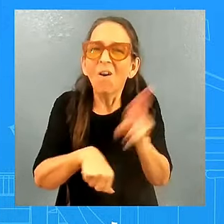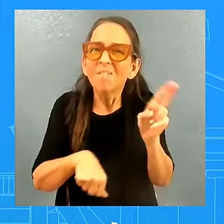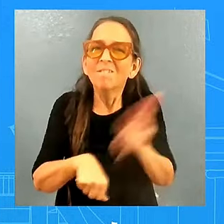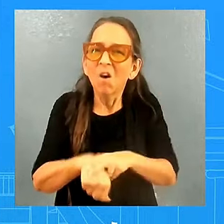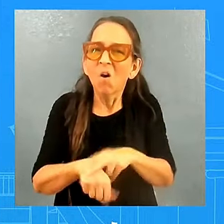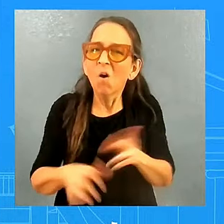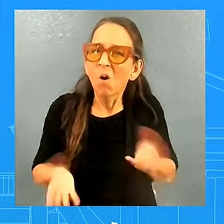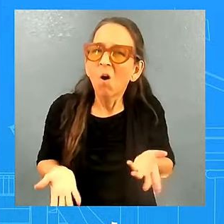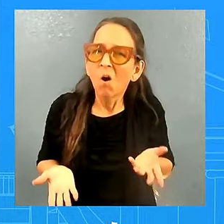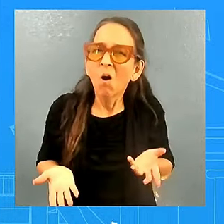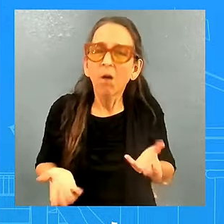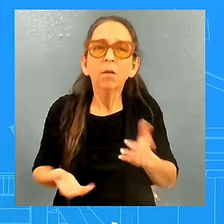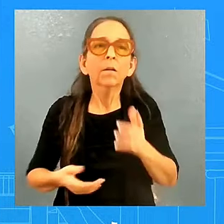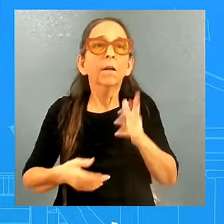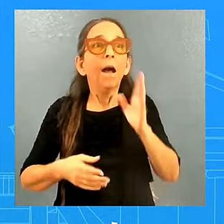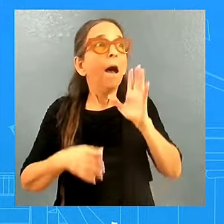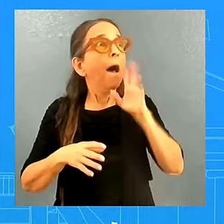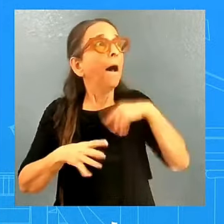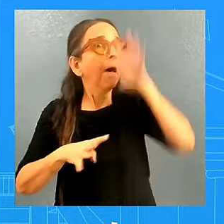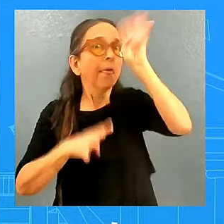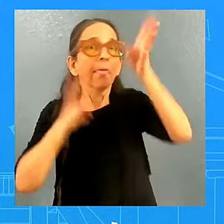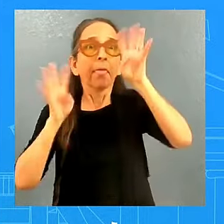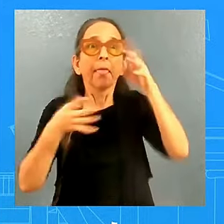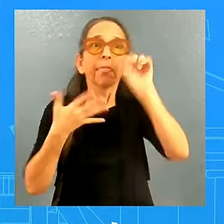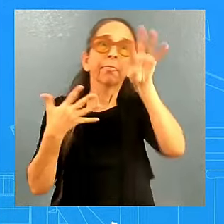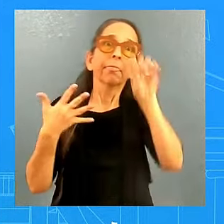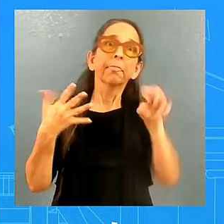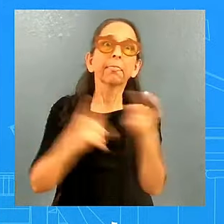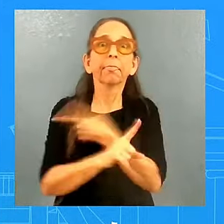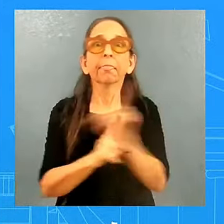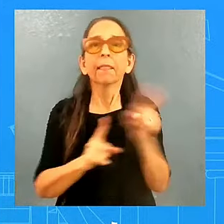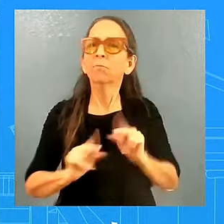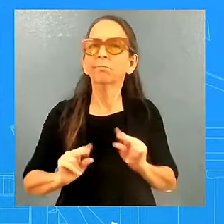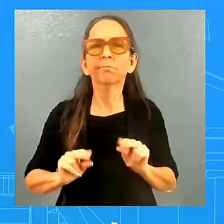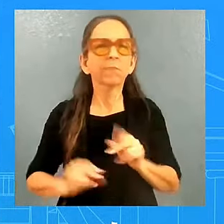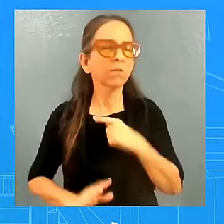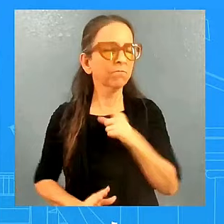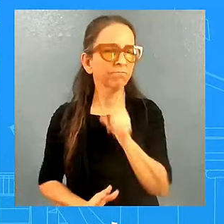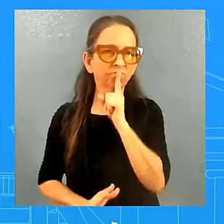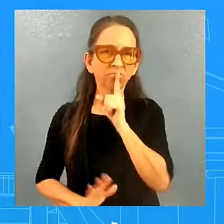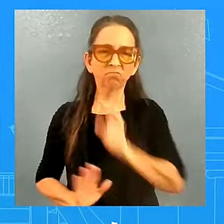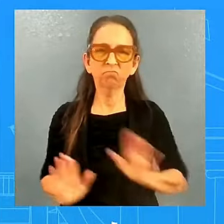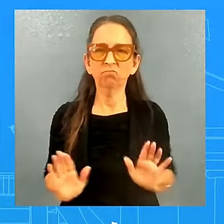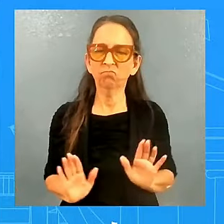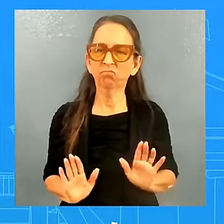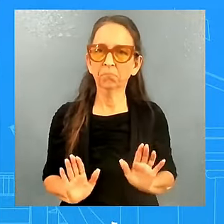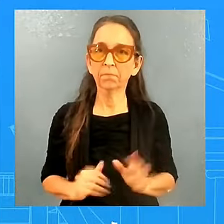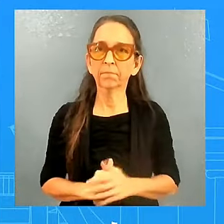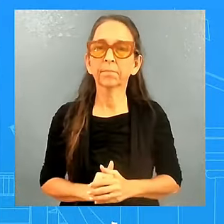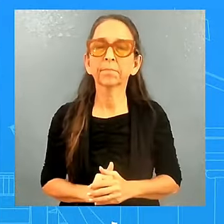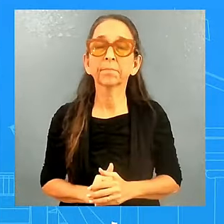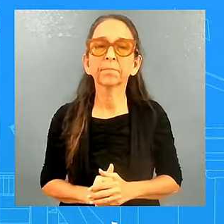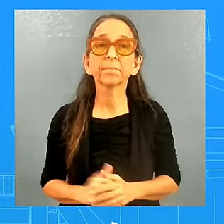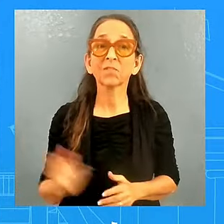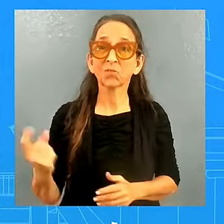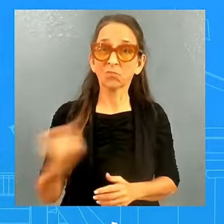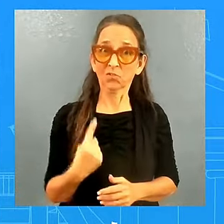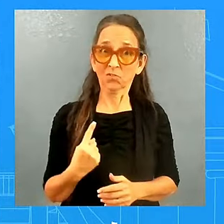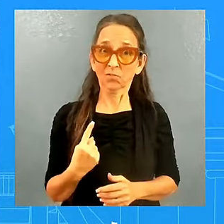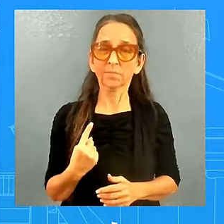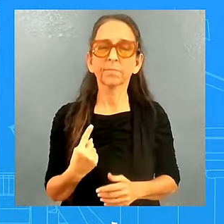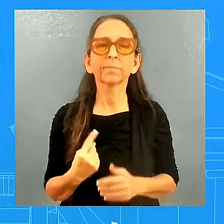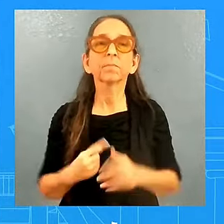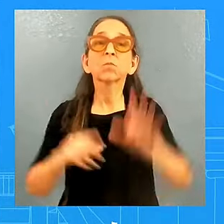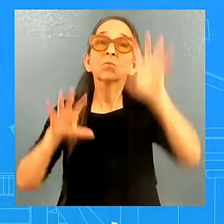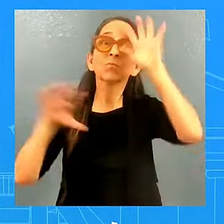beyond that. And so I'm just going to leave it there. And does the president see this election as a setback to some of the efforts